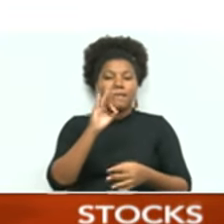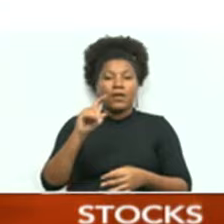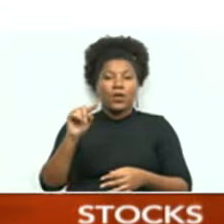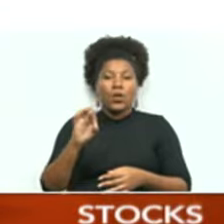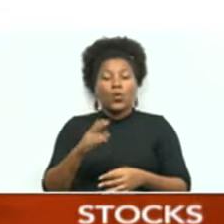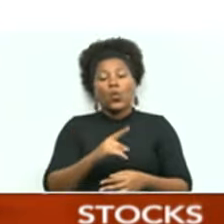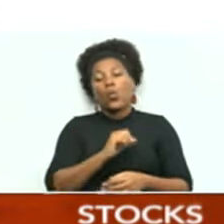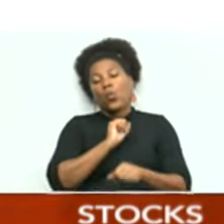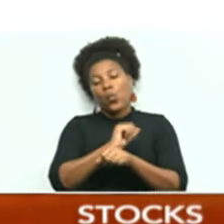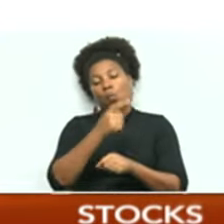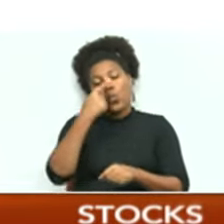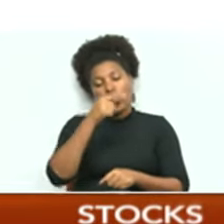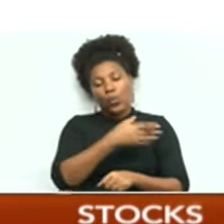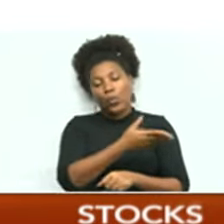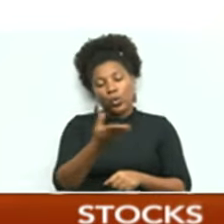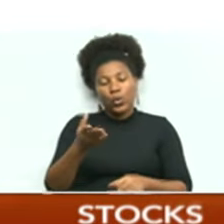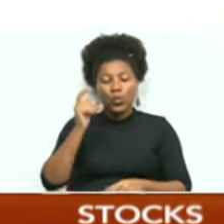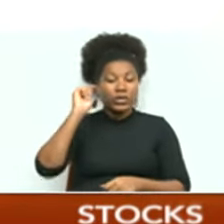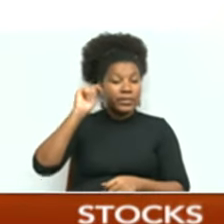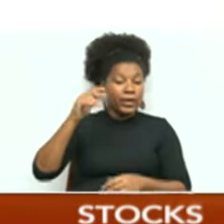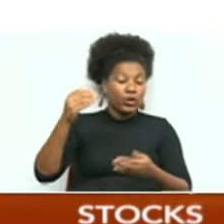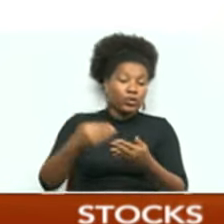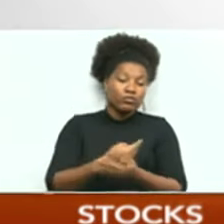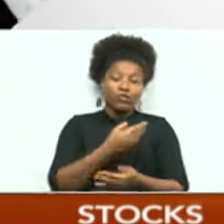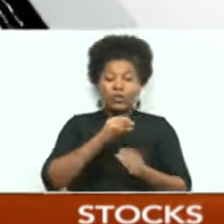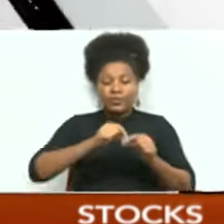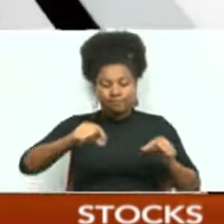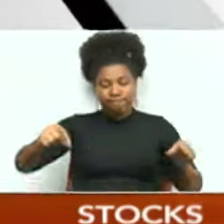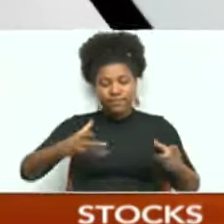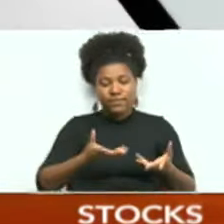Working for you on Tobago's newest fiber network.